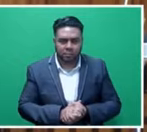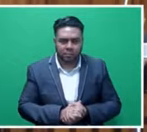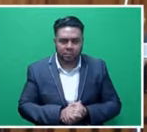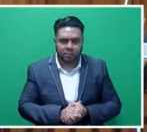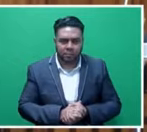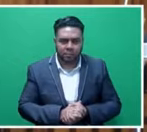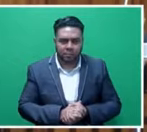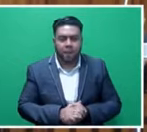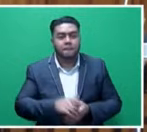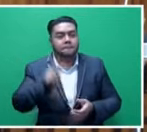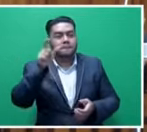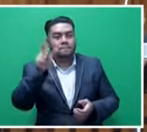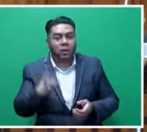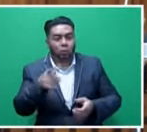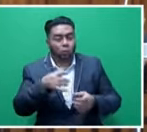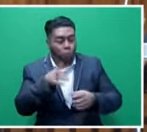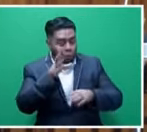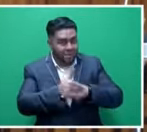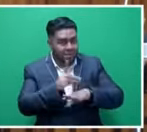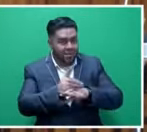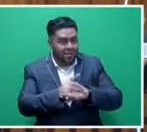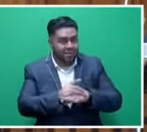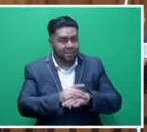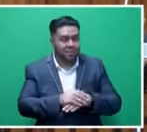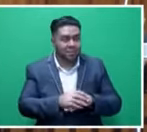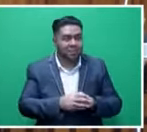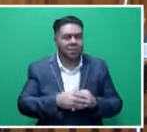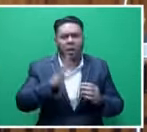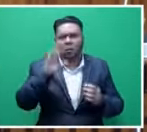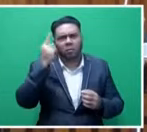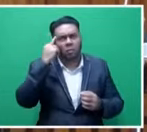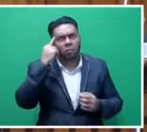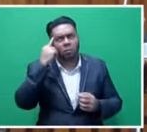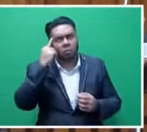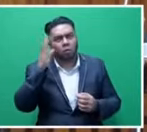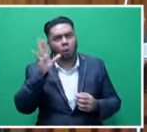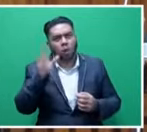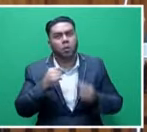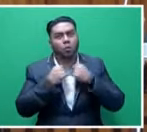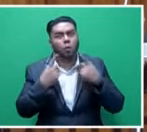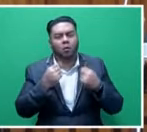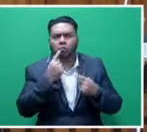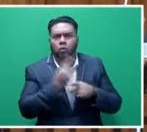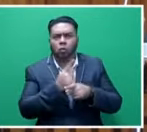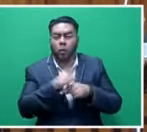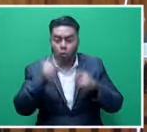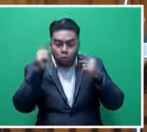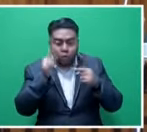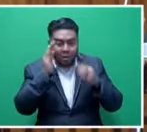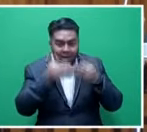is persons with disability, Mr. Speaker, sir, one of the Honorable Koya, I think, mentioned that when you look at disability,